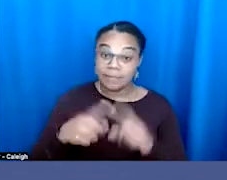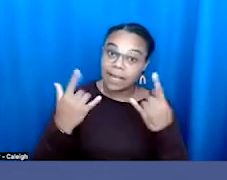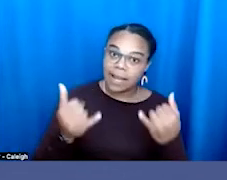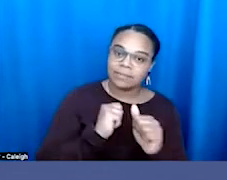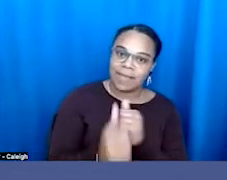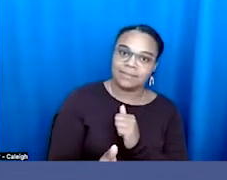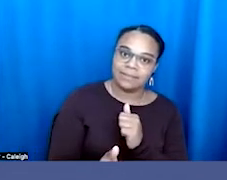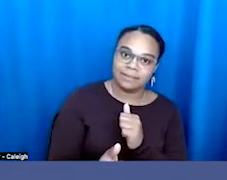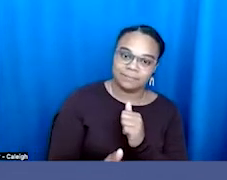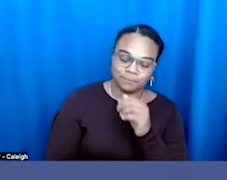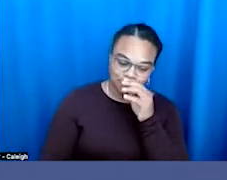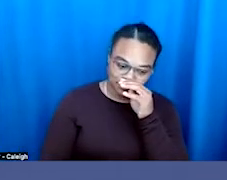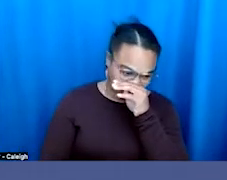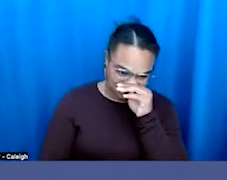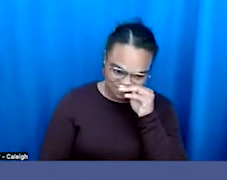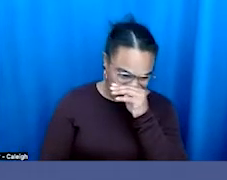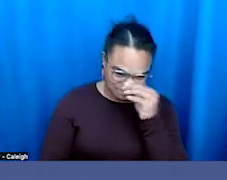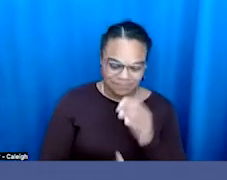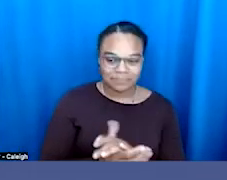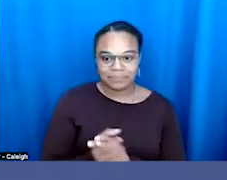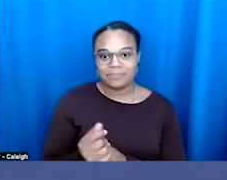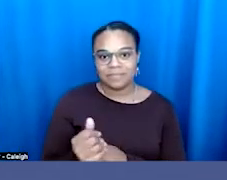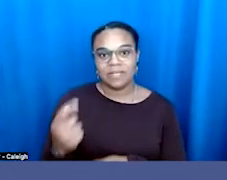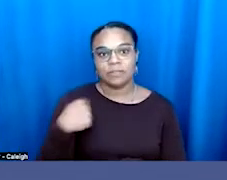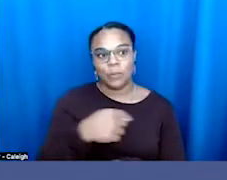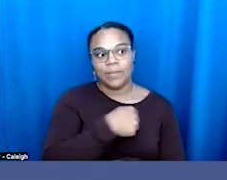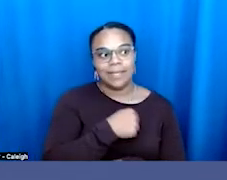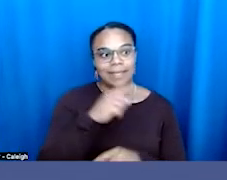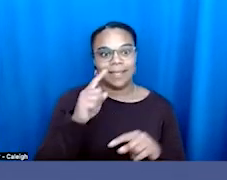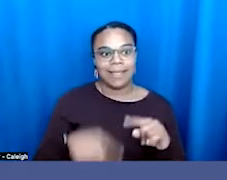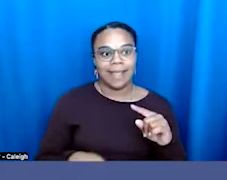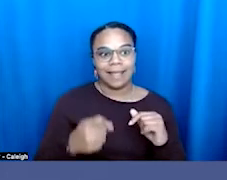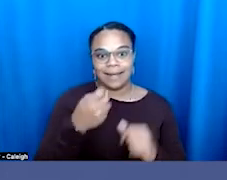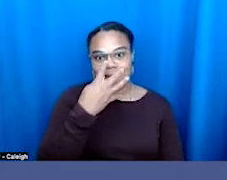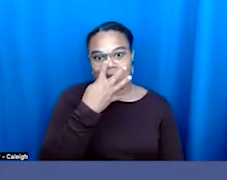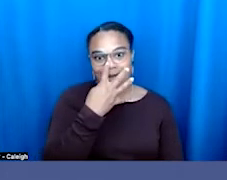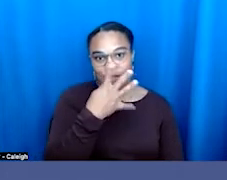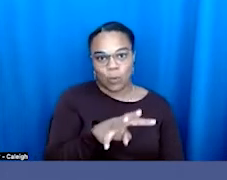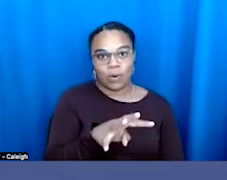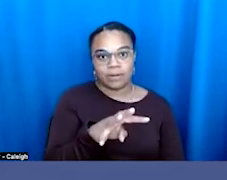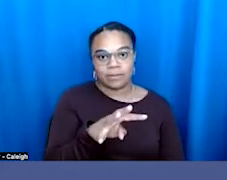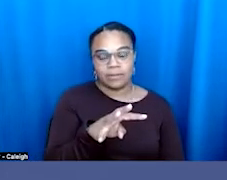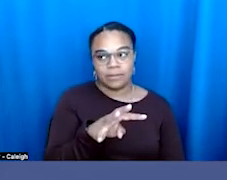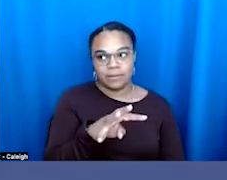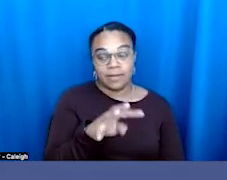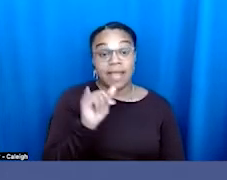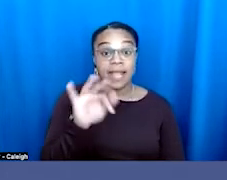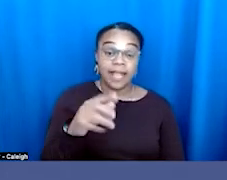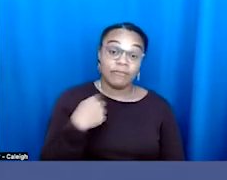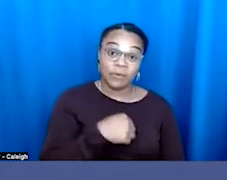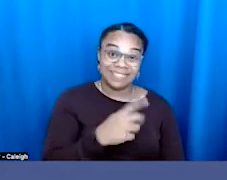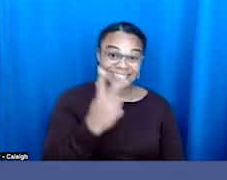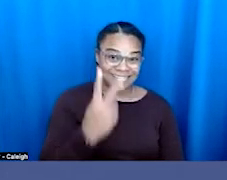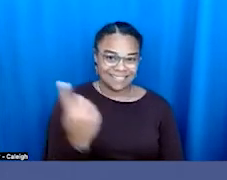it is, we just, we can't ignore when we see what seems far